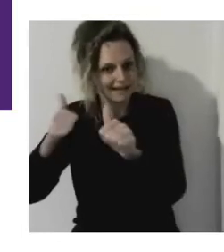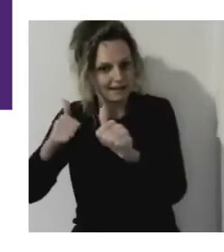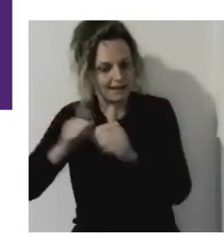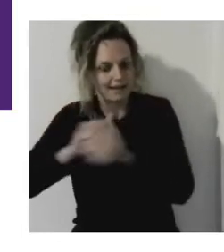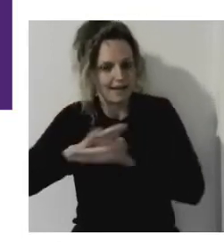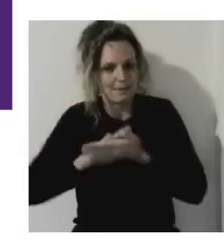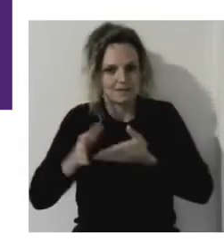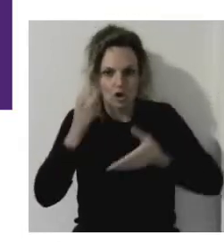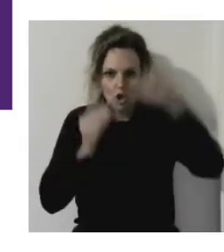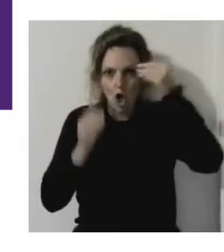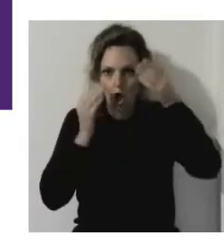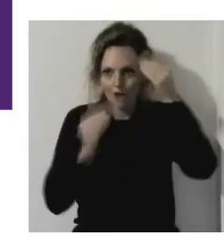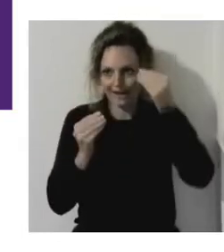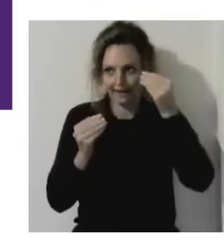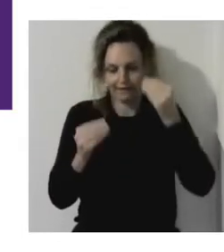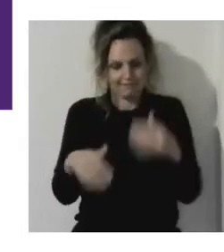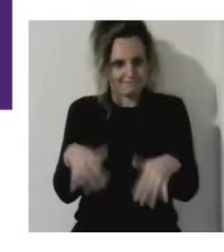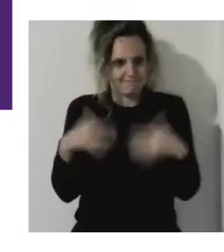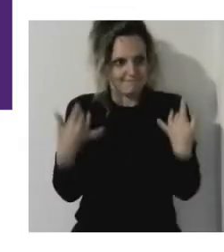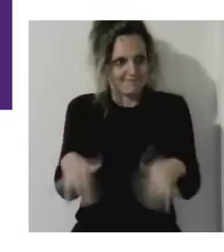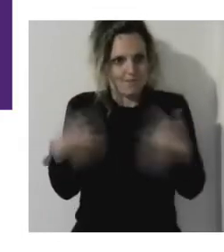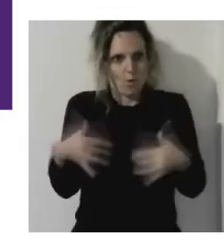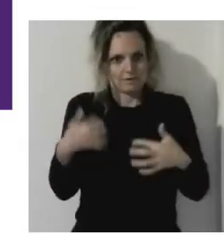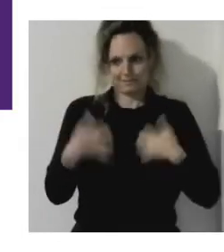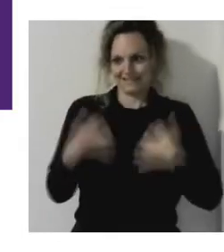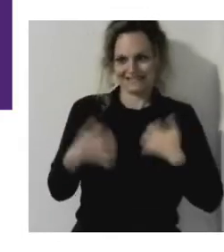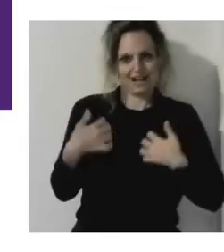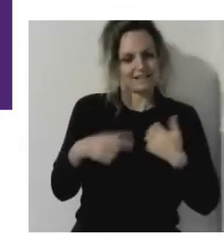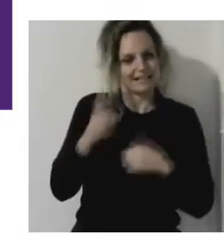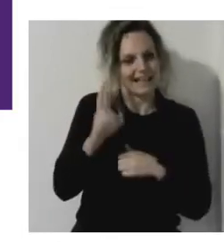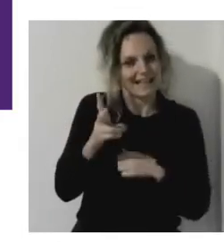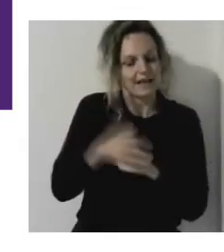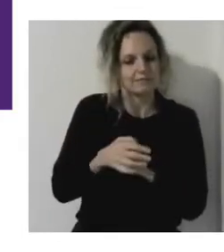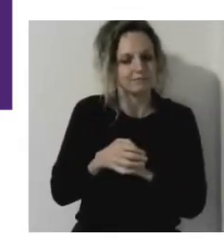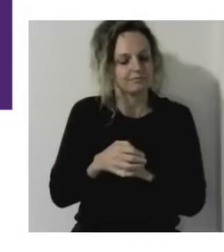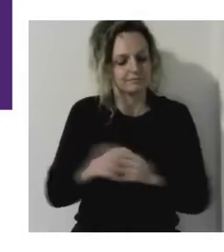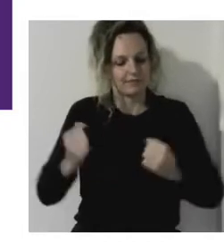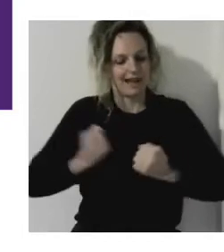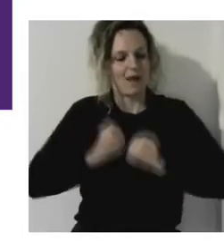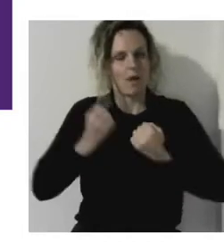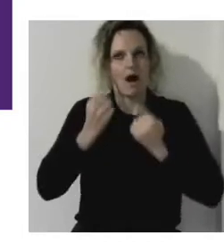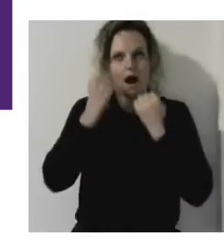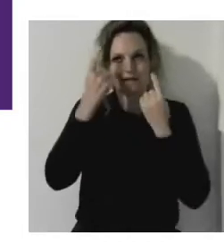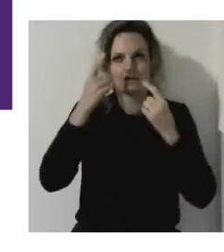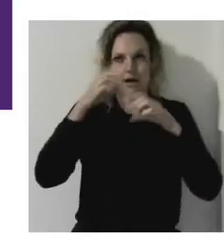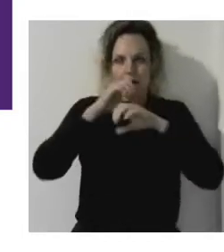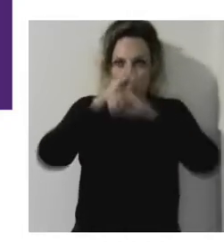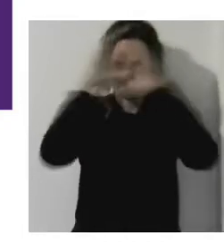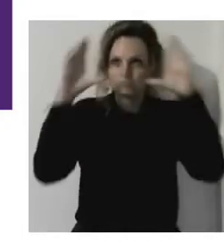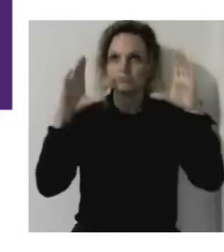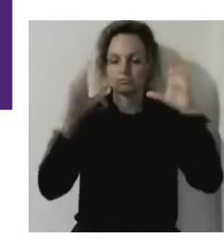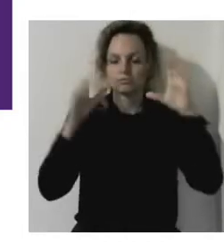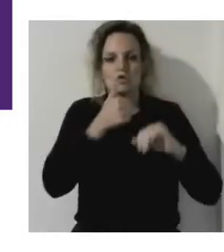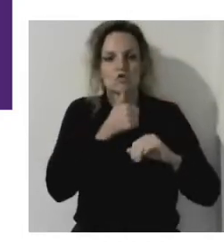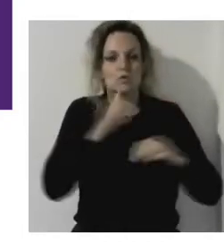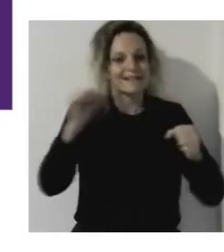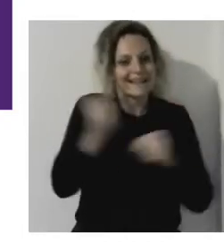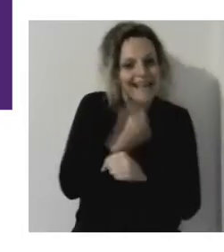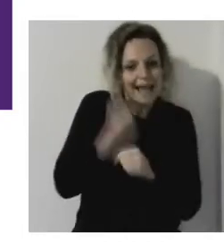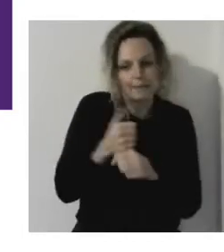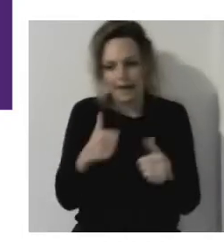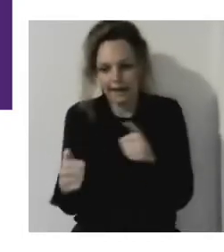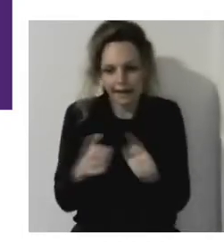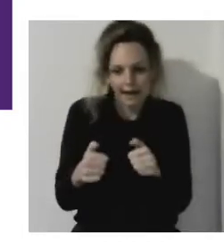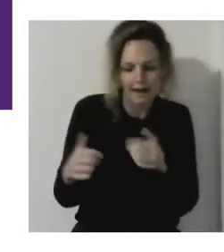So the idea was to use gaming, play and all the pathetic things around that to get people engaged in